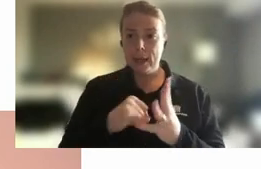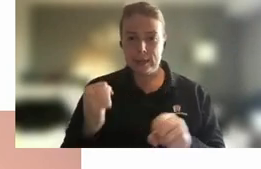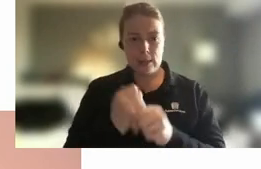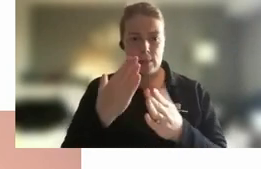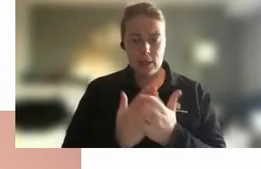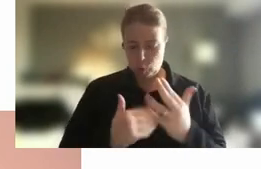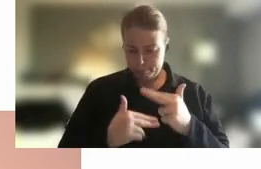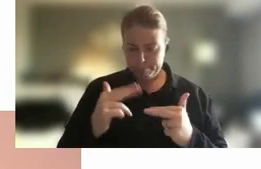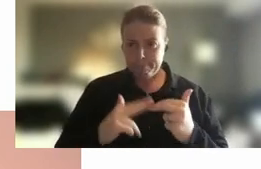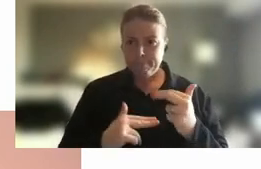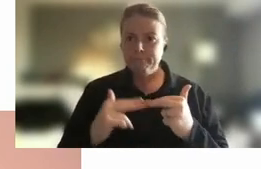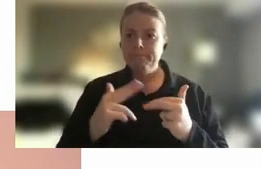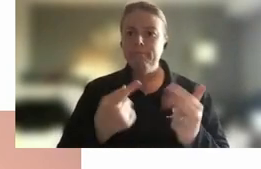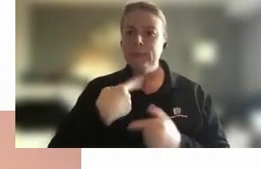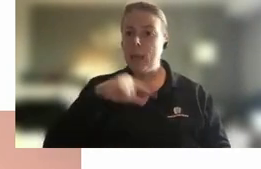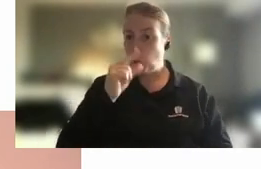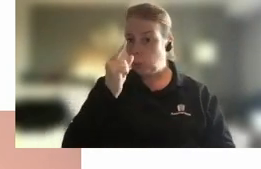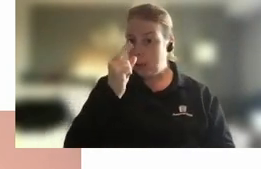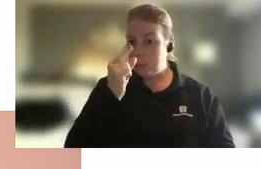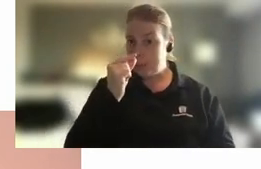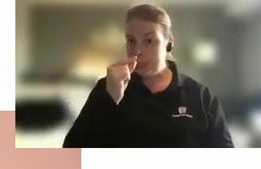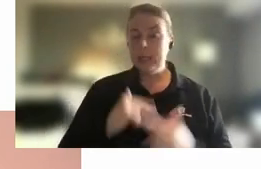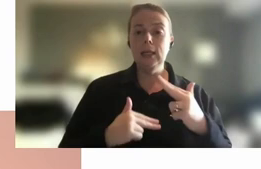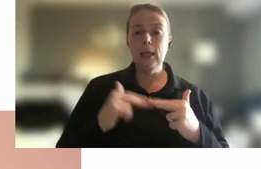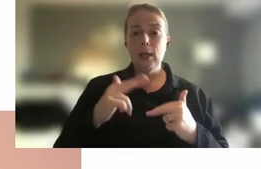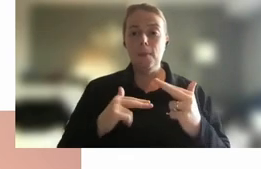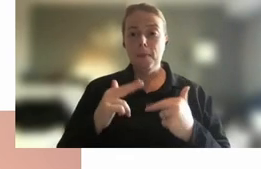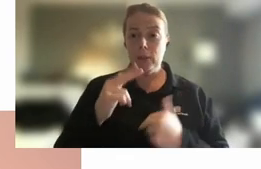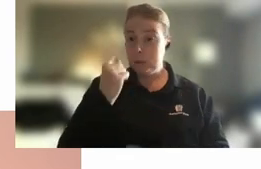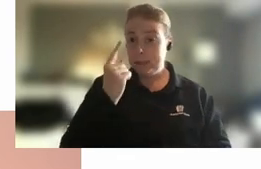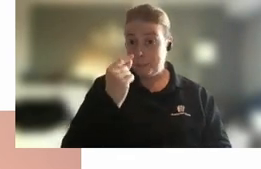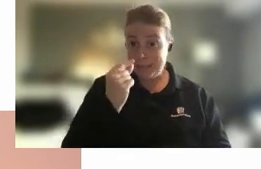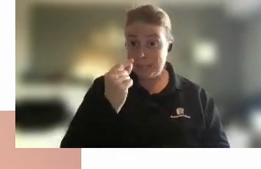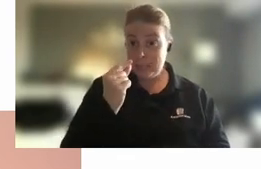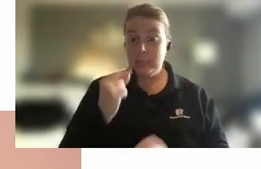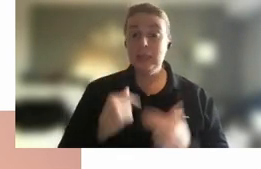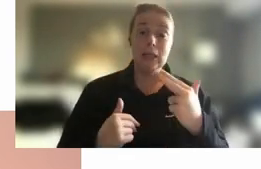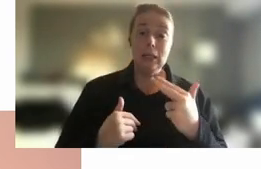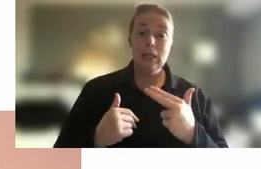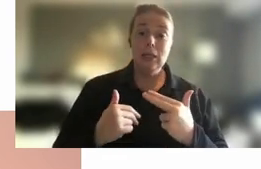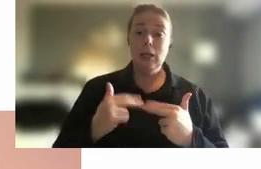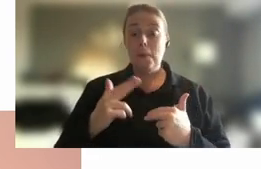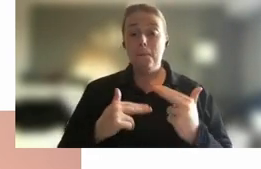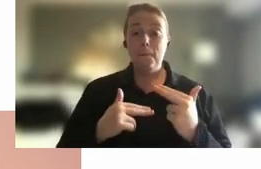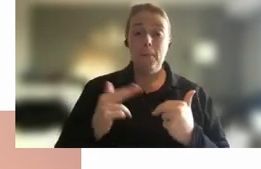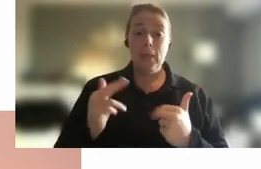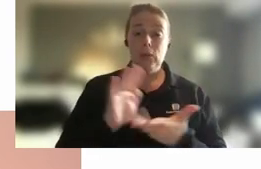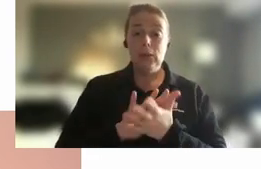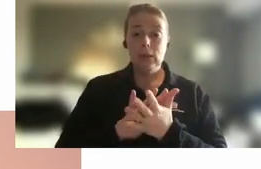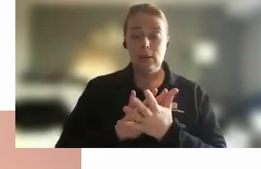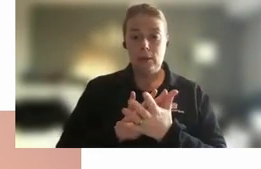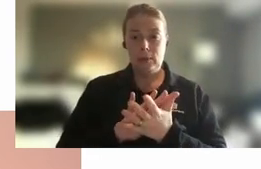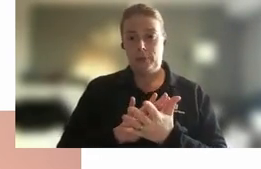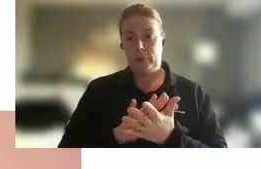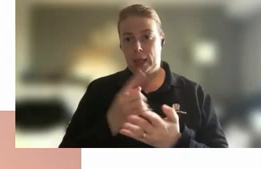our capability build our capacity build our build the way in which we can do our work